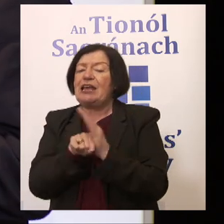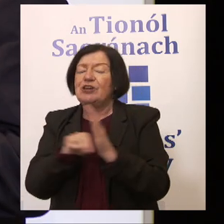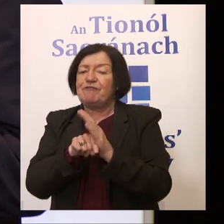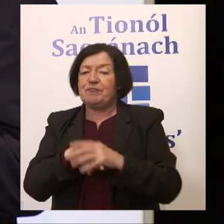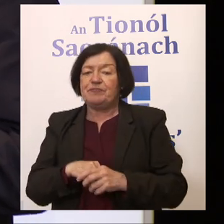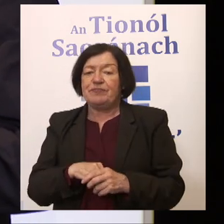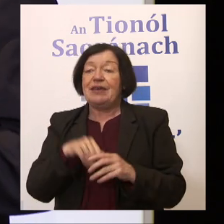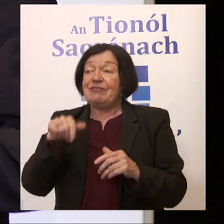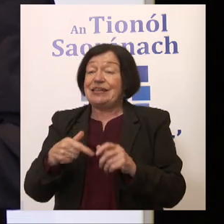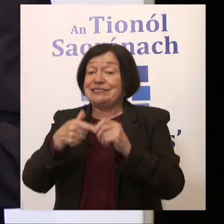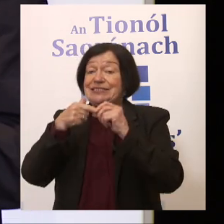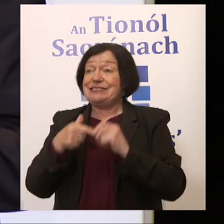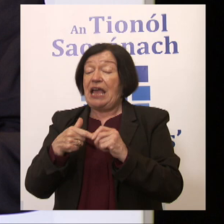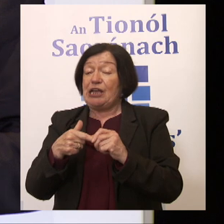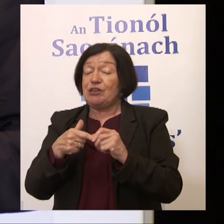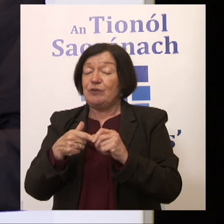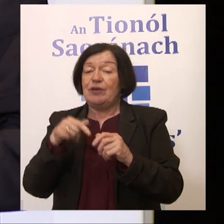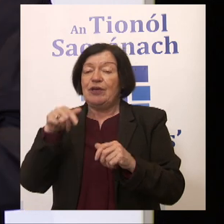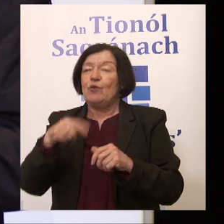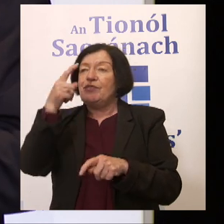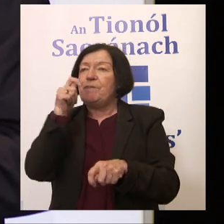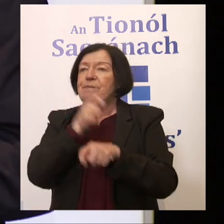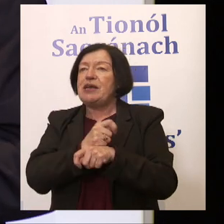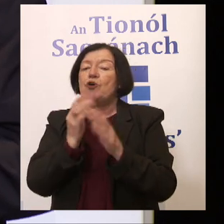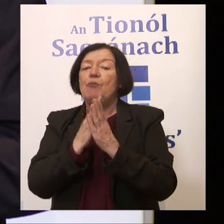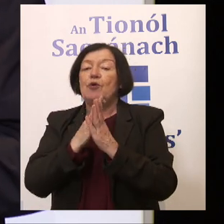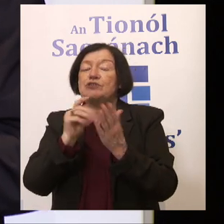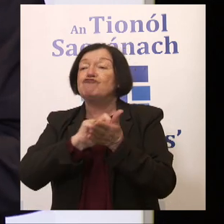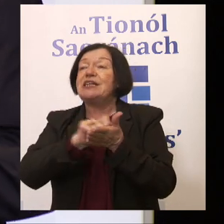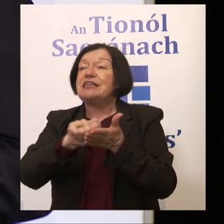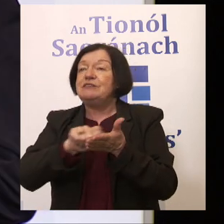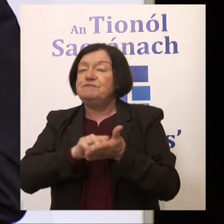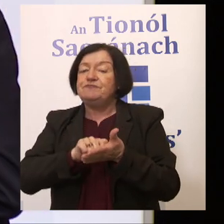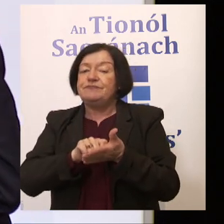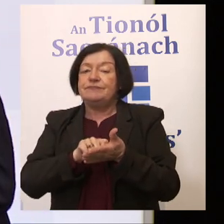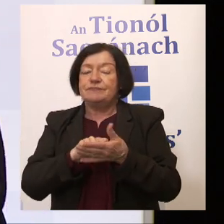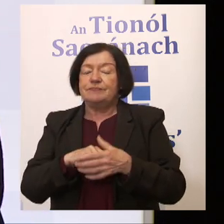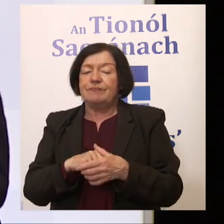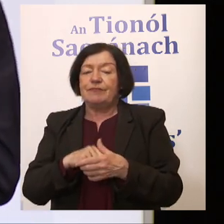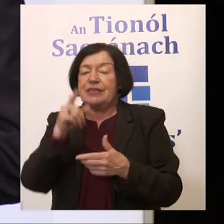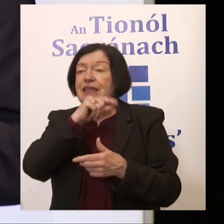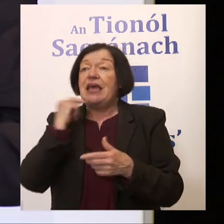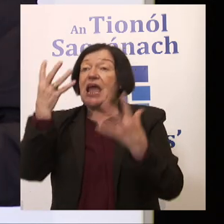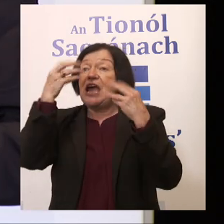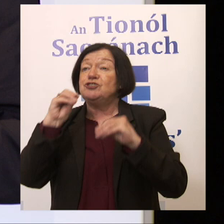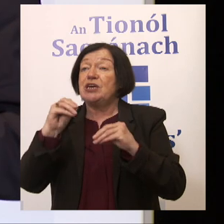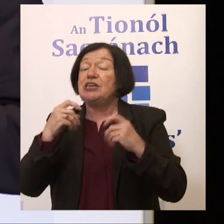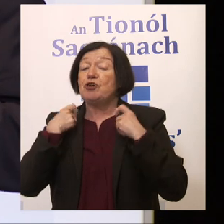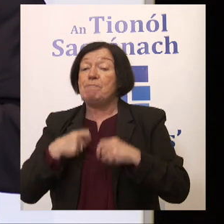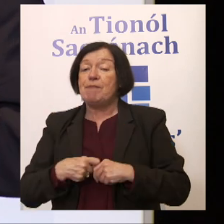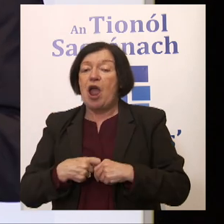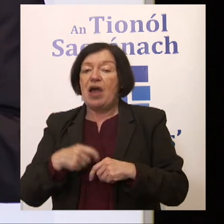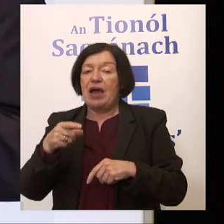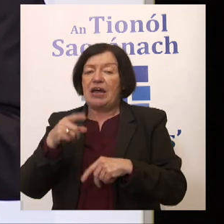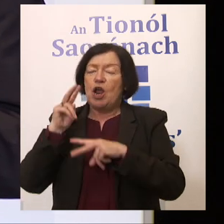And maybe that's the second thing. One of the better books ever written in this area is called The Education Mayor. And it